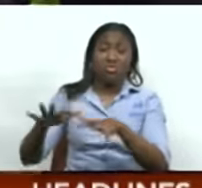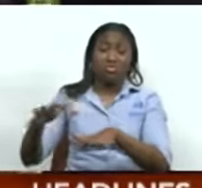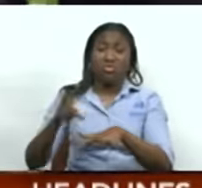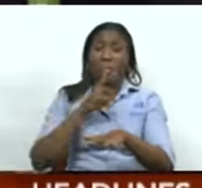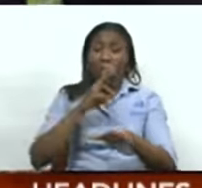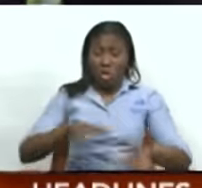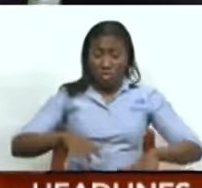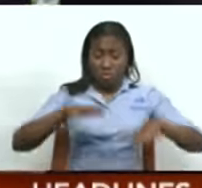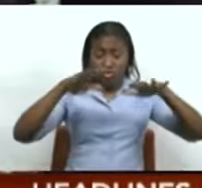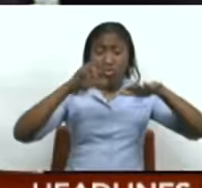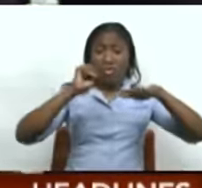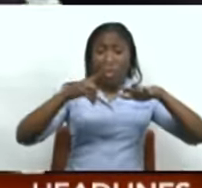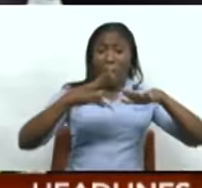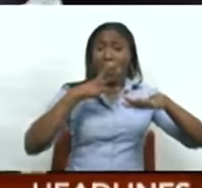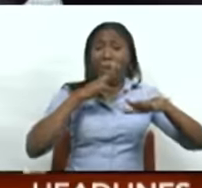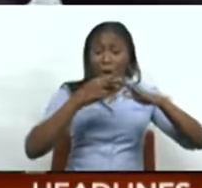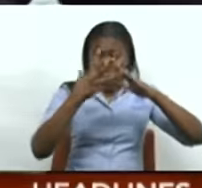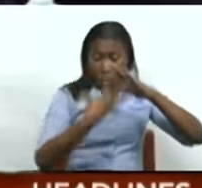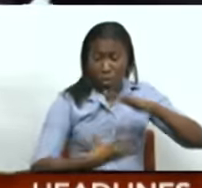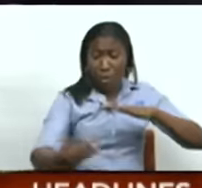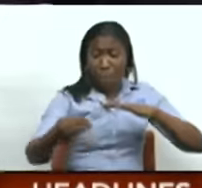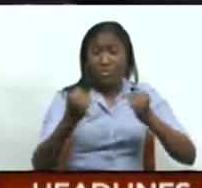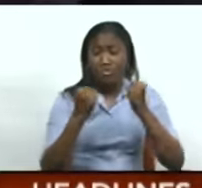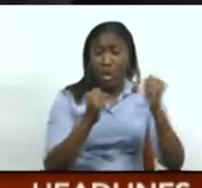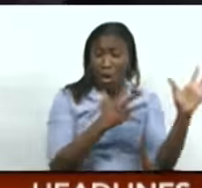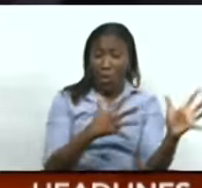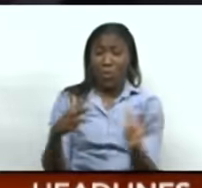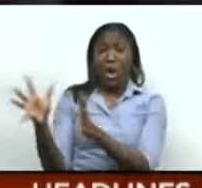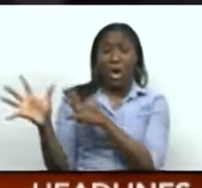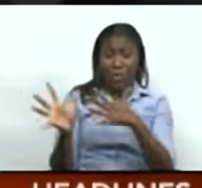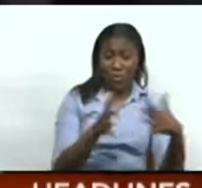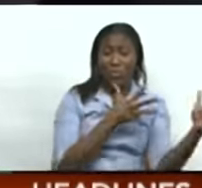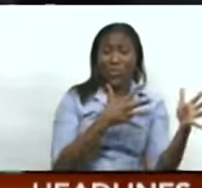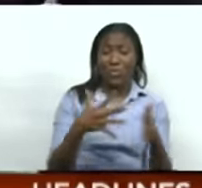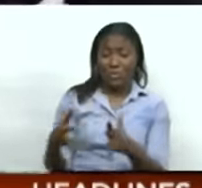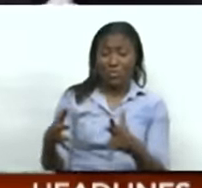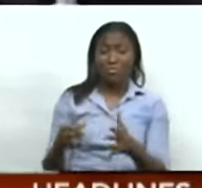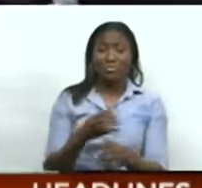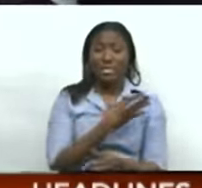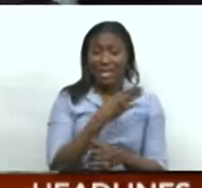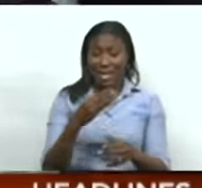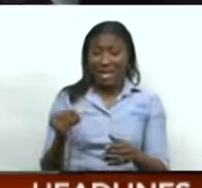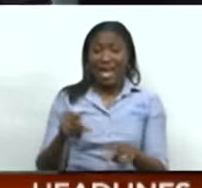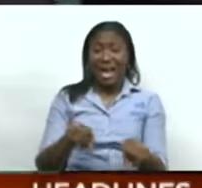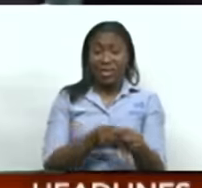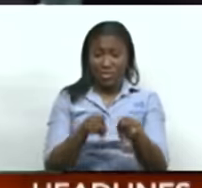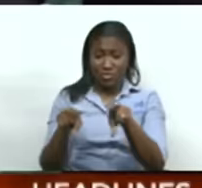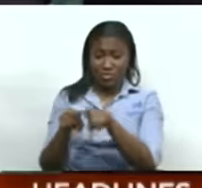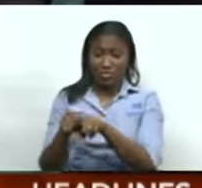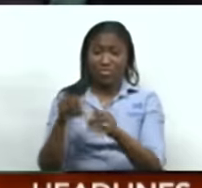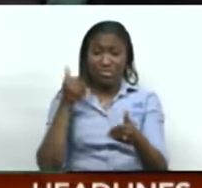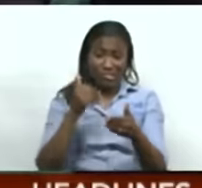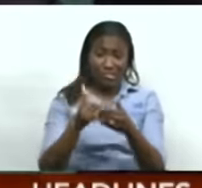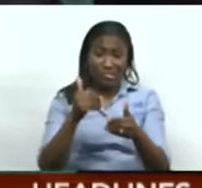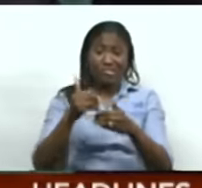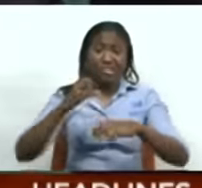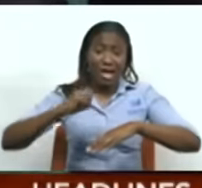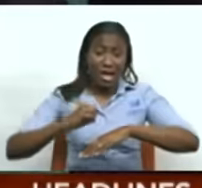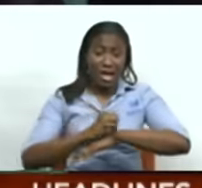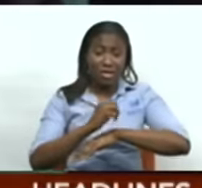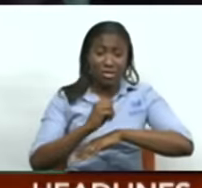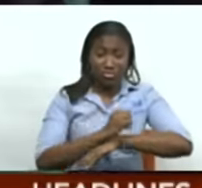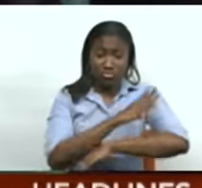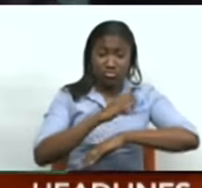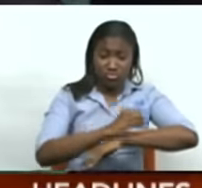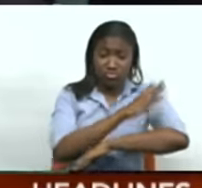long period swells and increased winds, all affecting our marine areas with waves and open waters near 2 meters, getting up to 2.5 meters, especially north